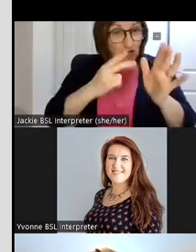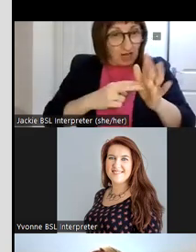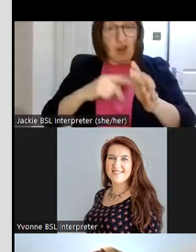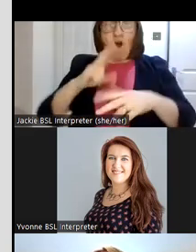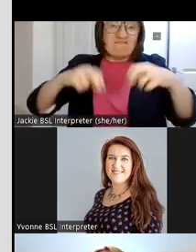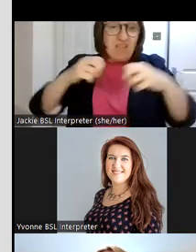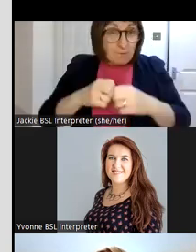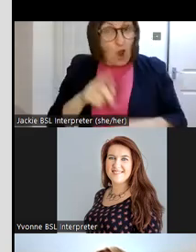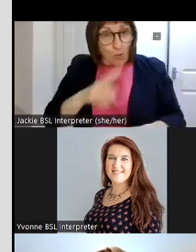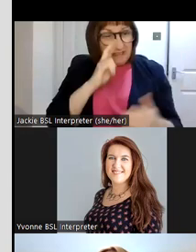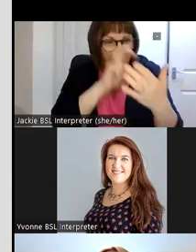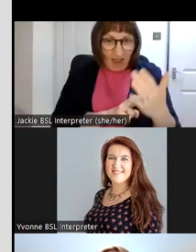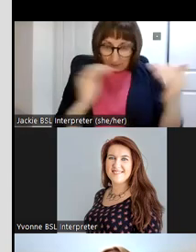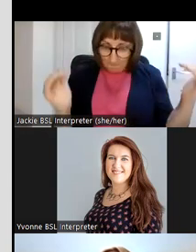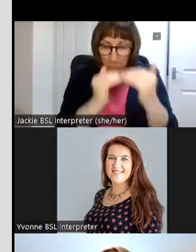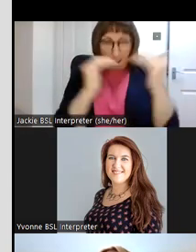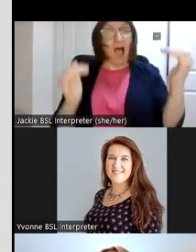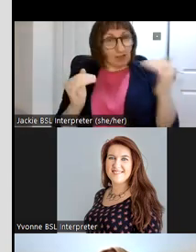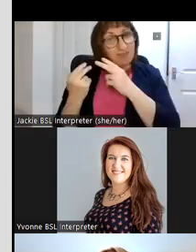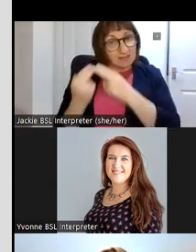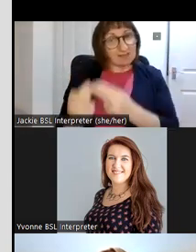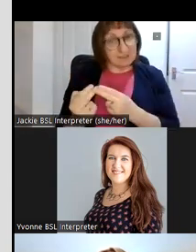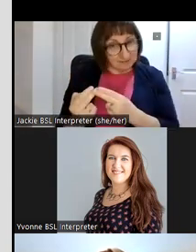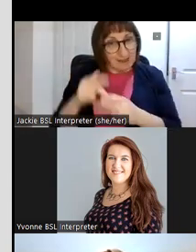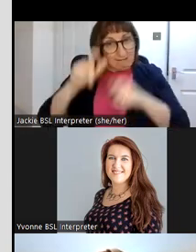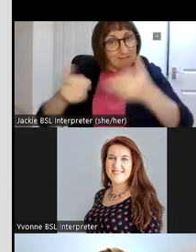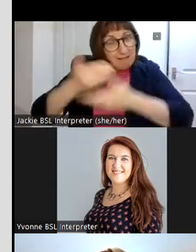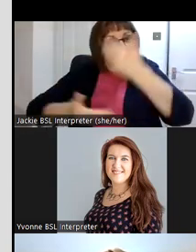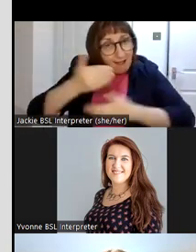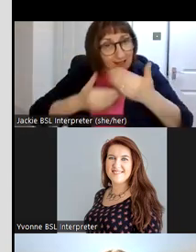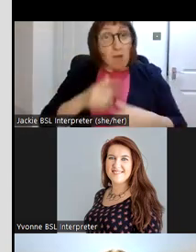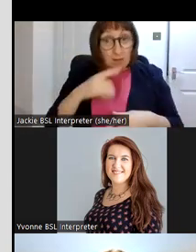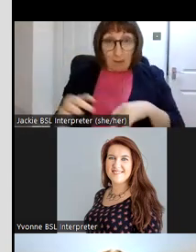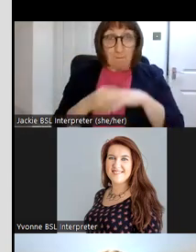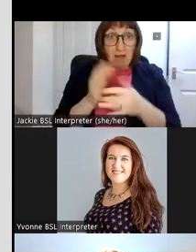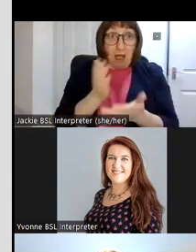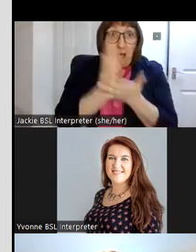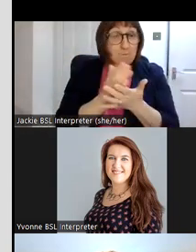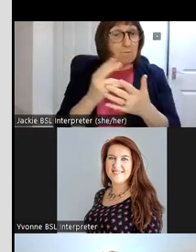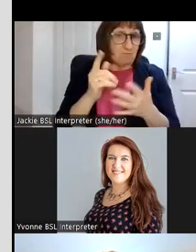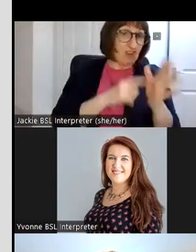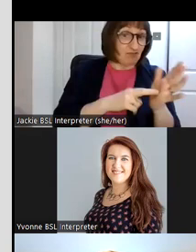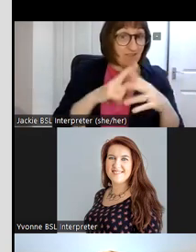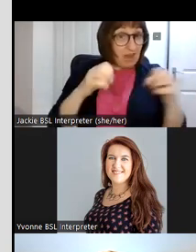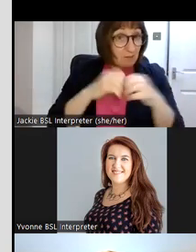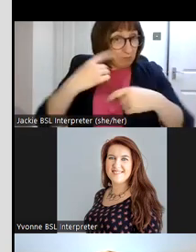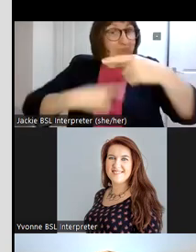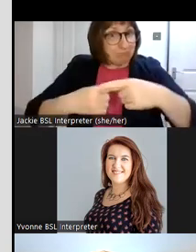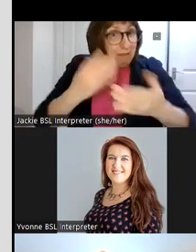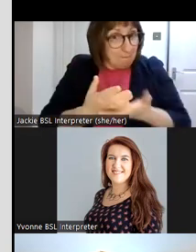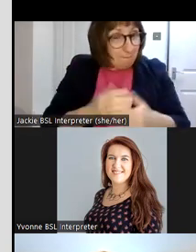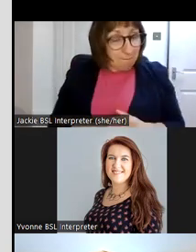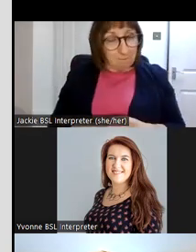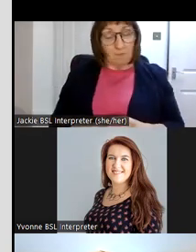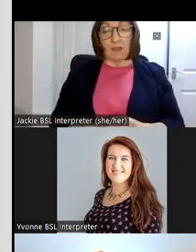now seeing that the records reflect this uh folklore tale uh people did get married in january and february um the